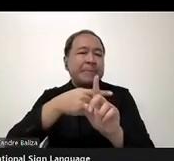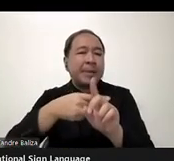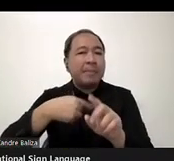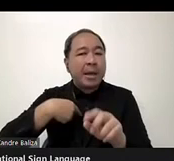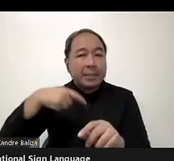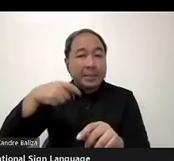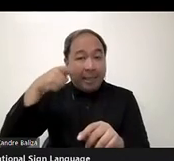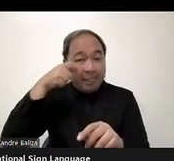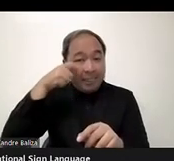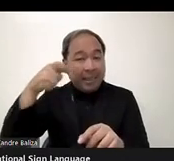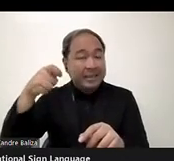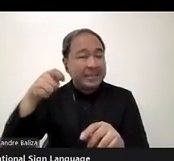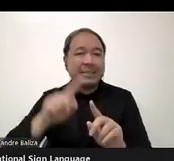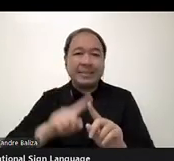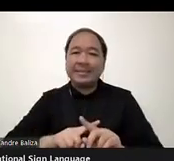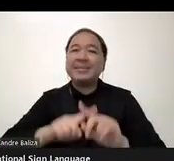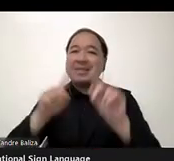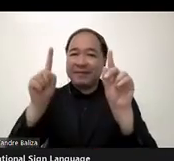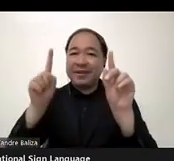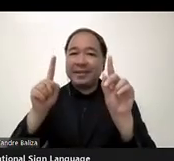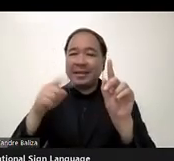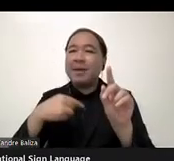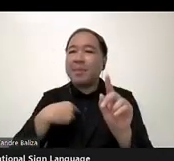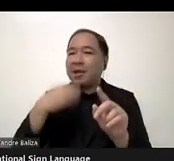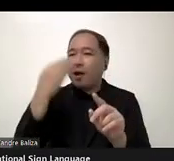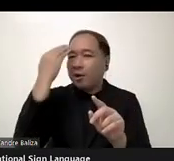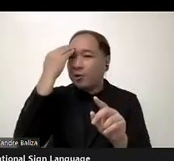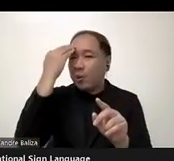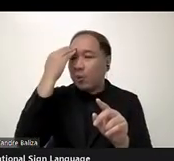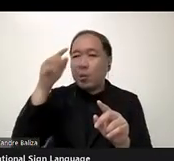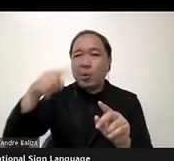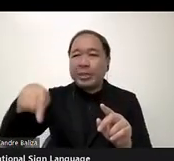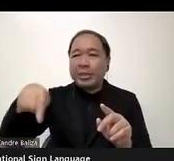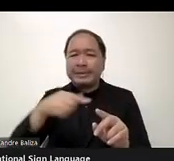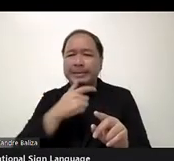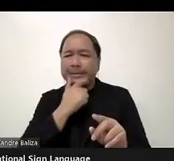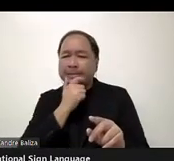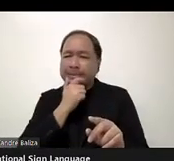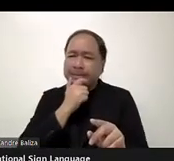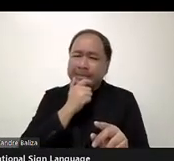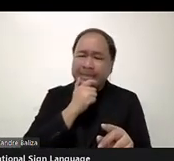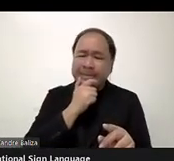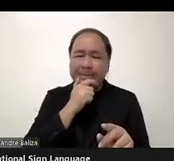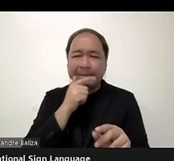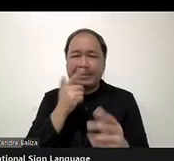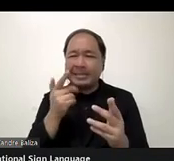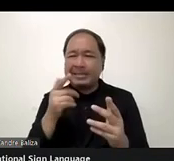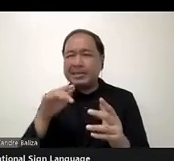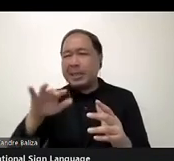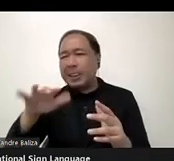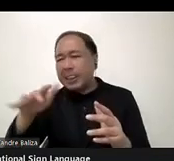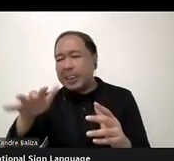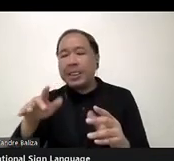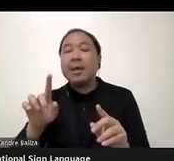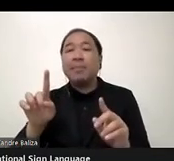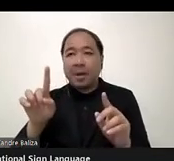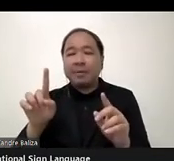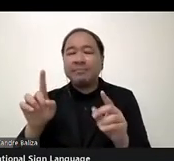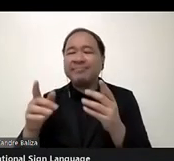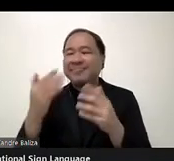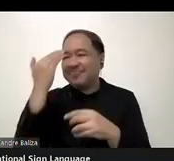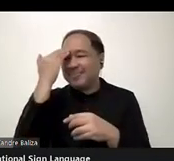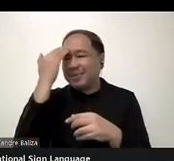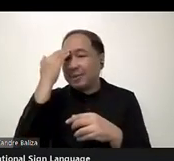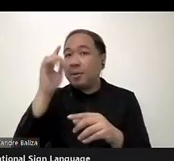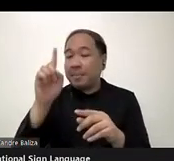I do share the skepticism that you, you people have. But on the other hand, uh, ten years back,